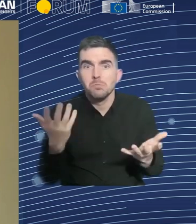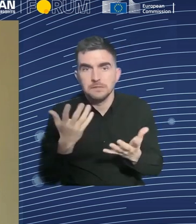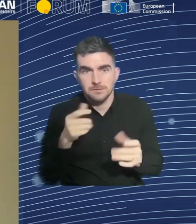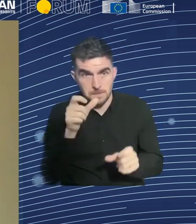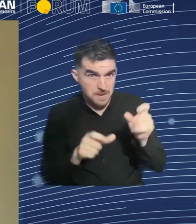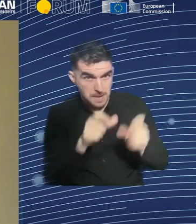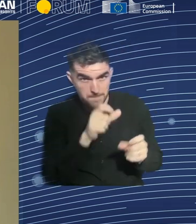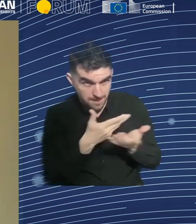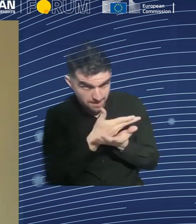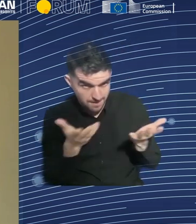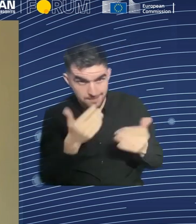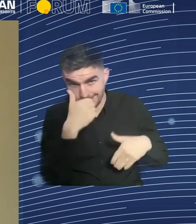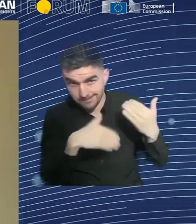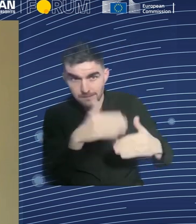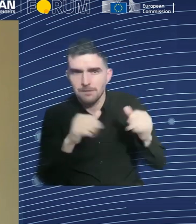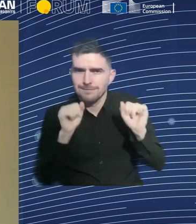strong incentive effect.